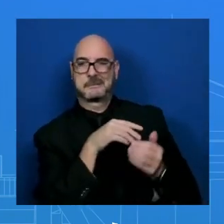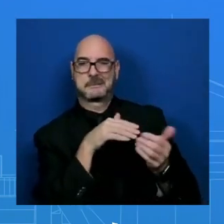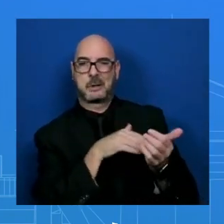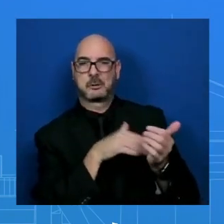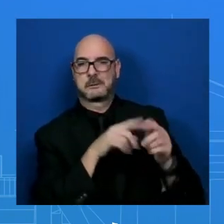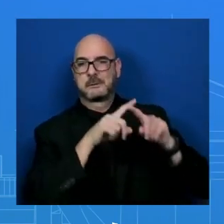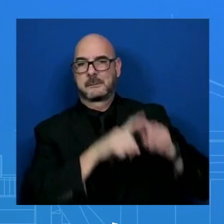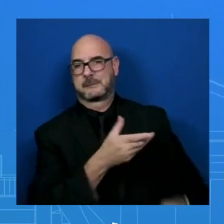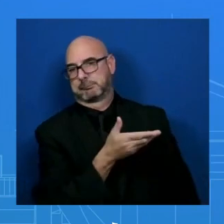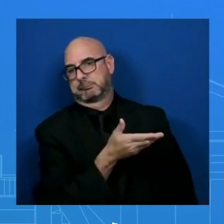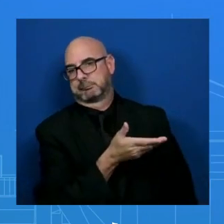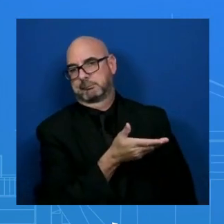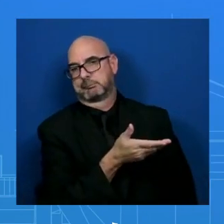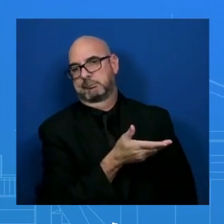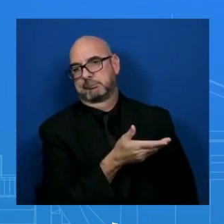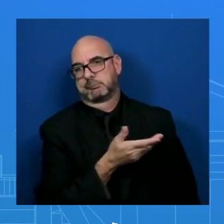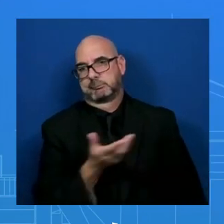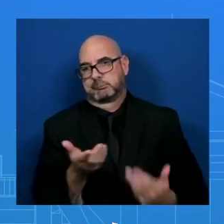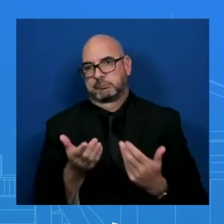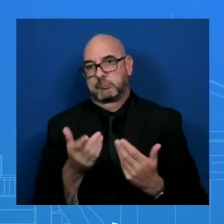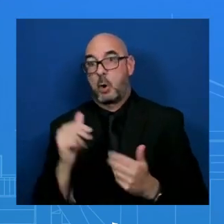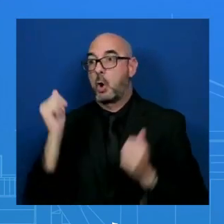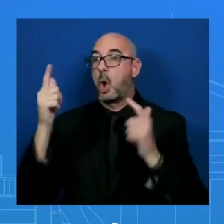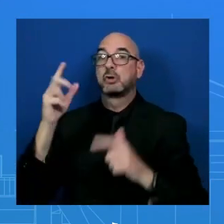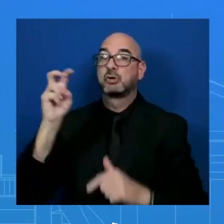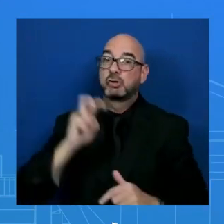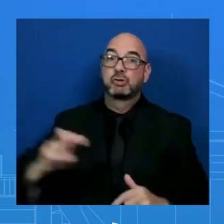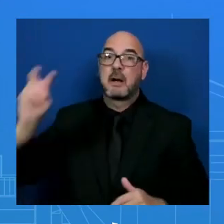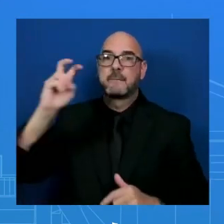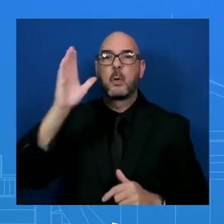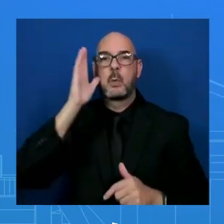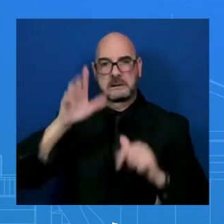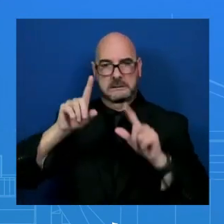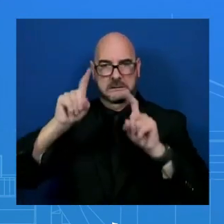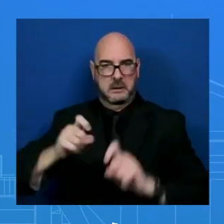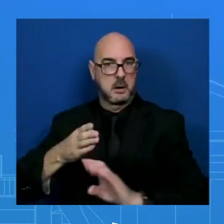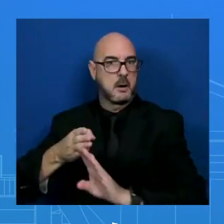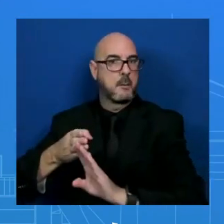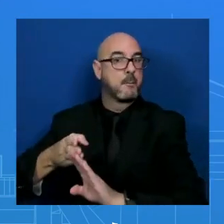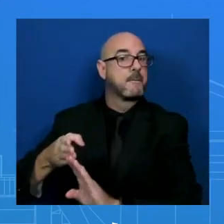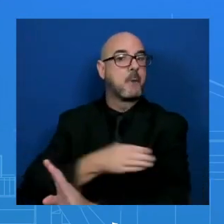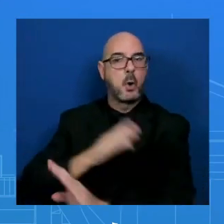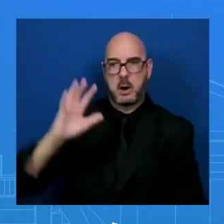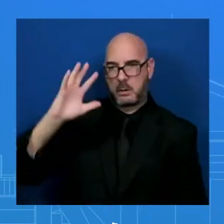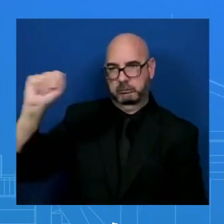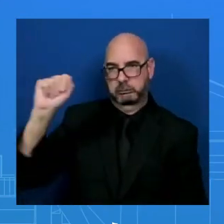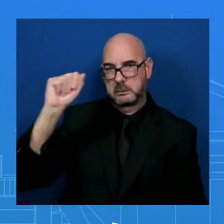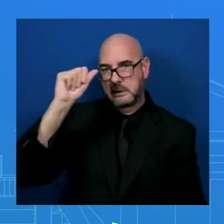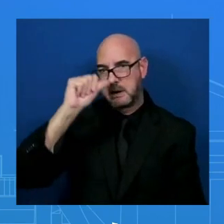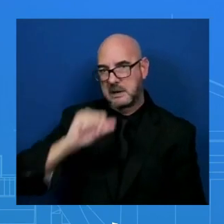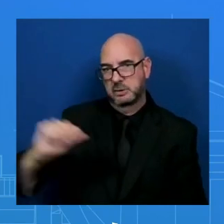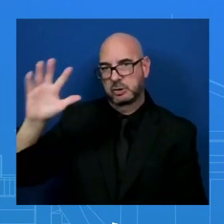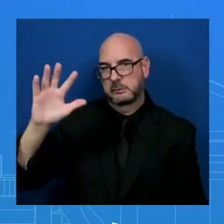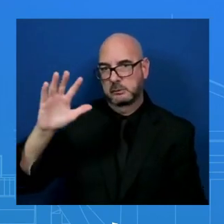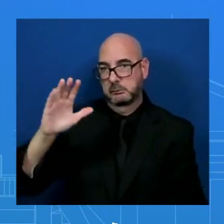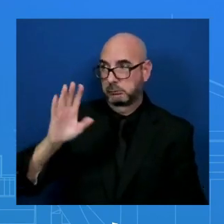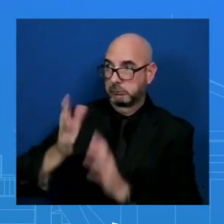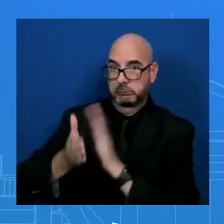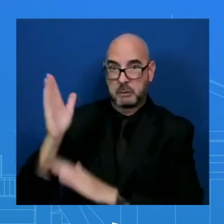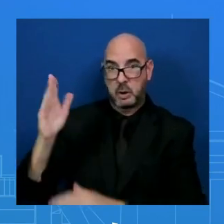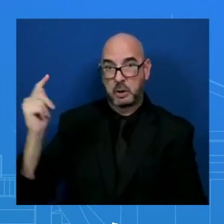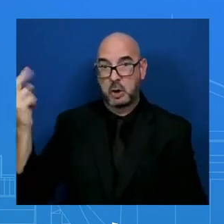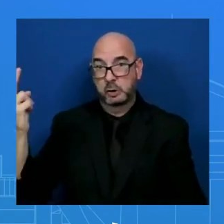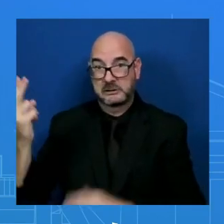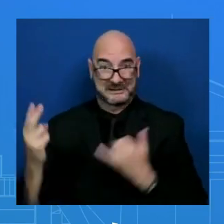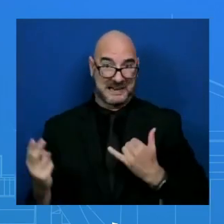all travelers, including the President, is going to get tested before we go to India. We leave for India on Thursday. Today is Tuesday. I don't have anything else